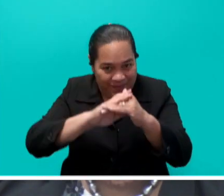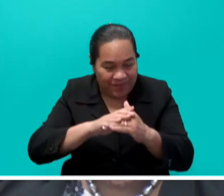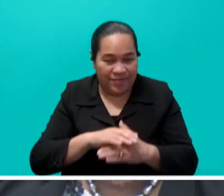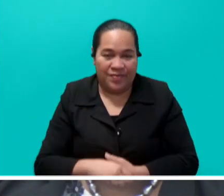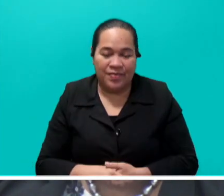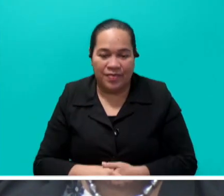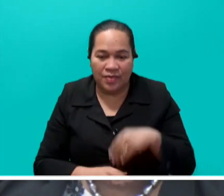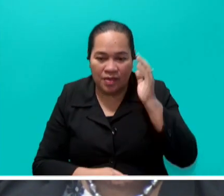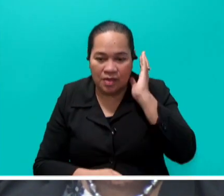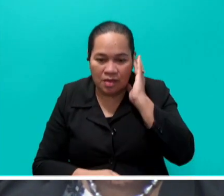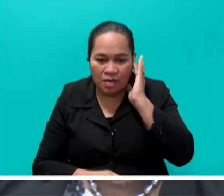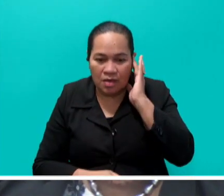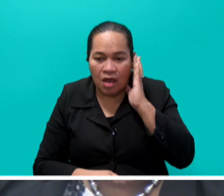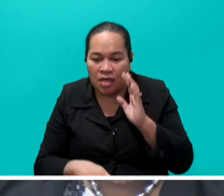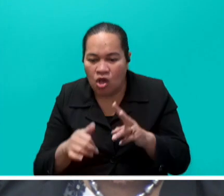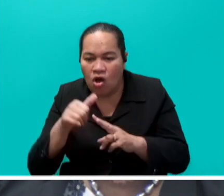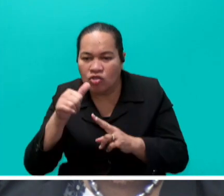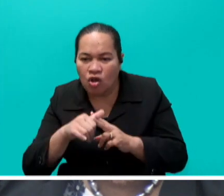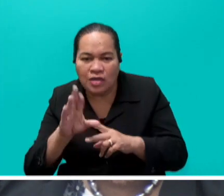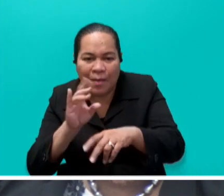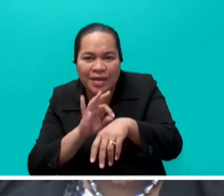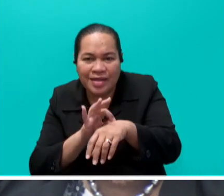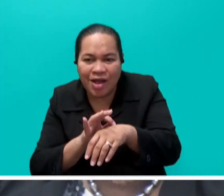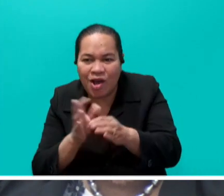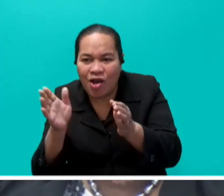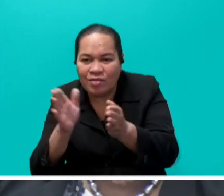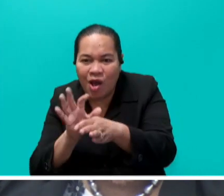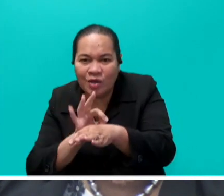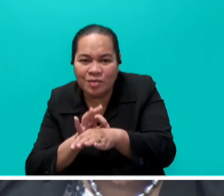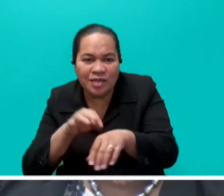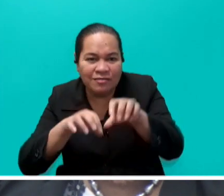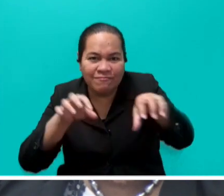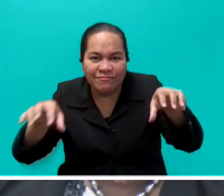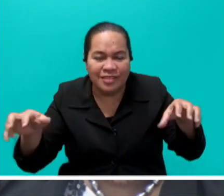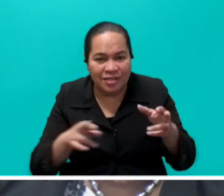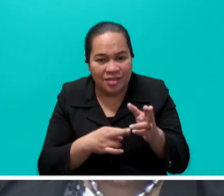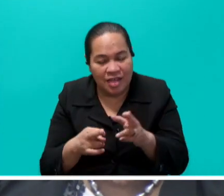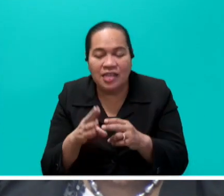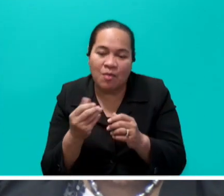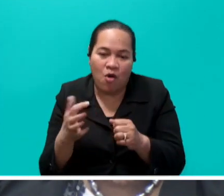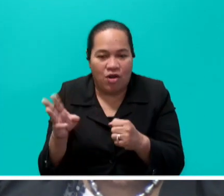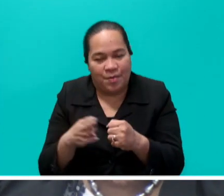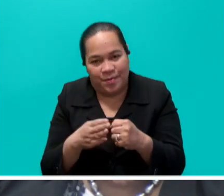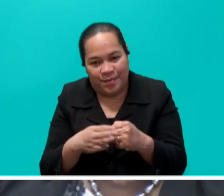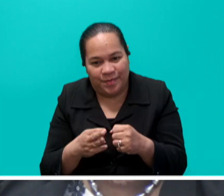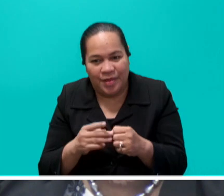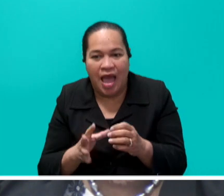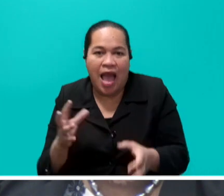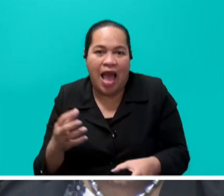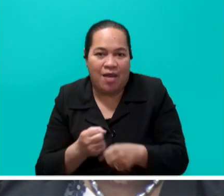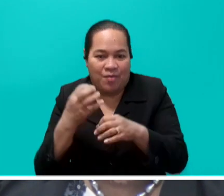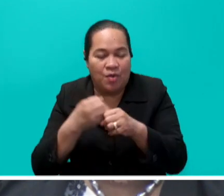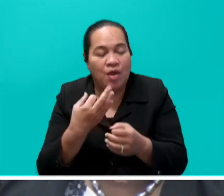Some of the facilities we have seen that have been renovated for some time, so we have allocated